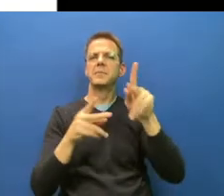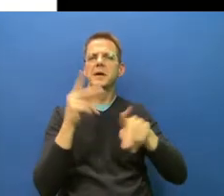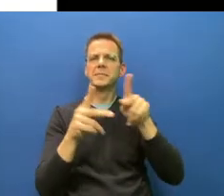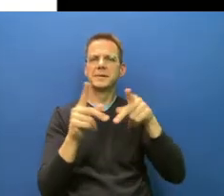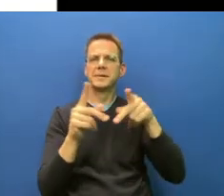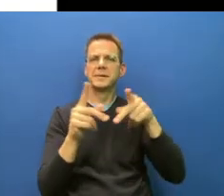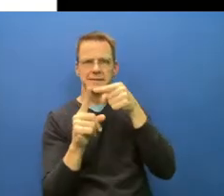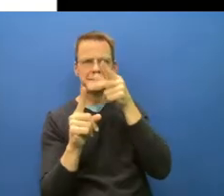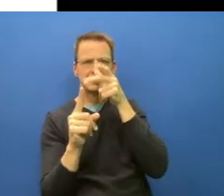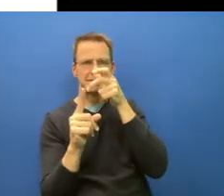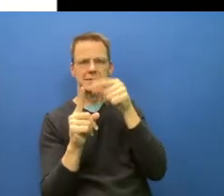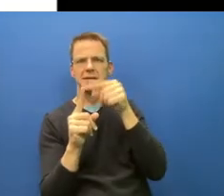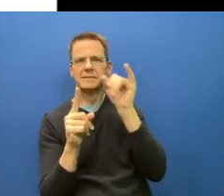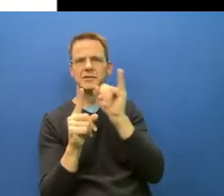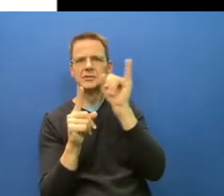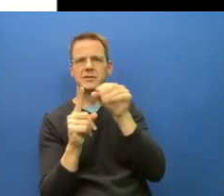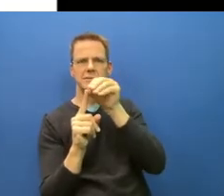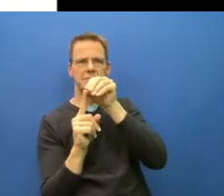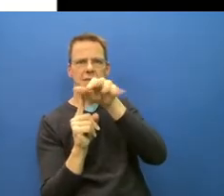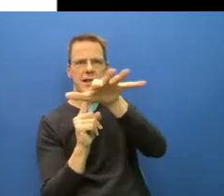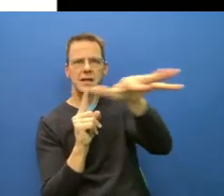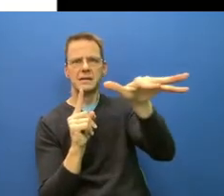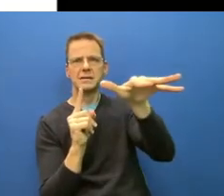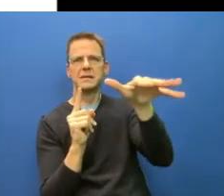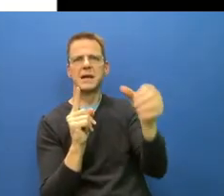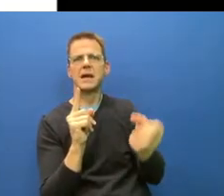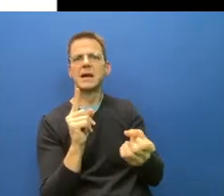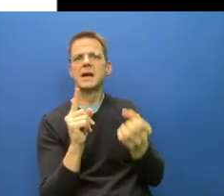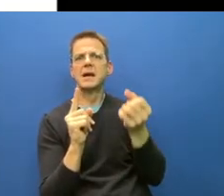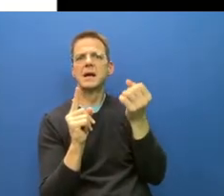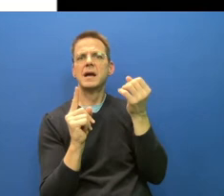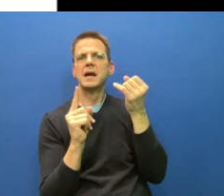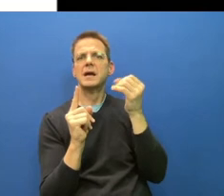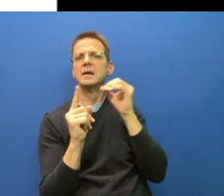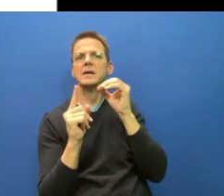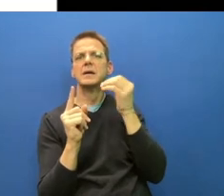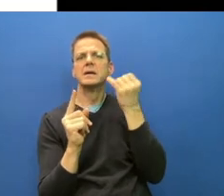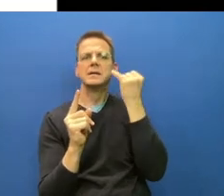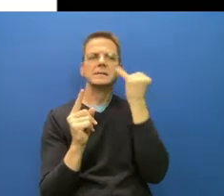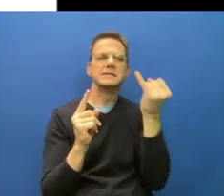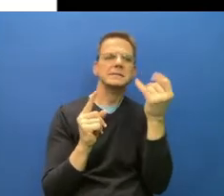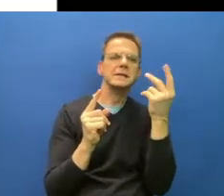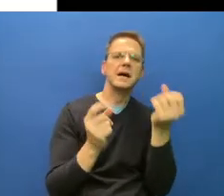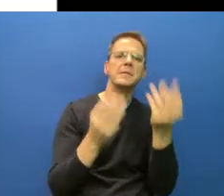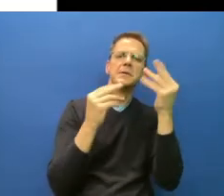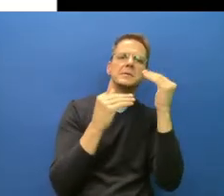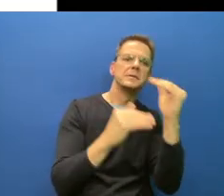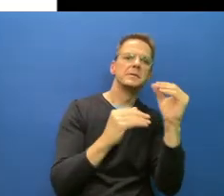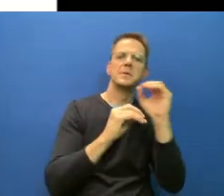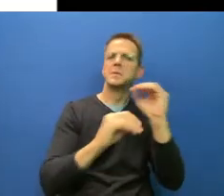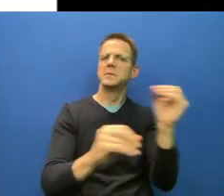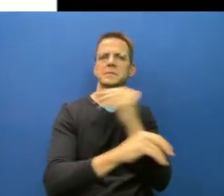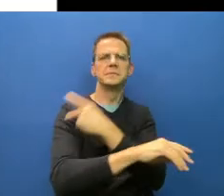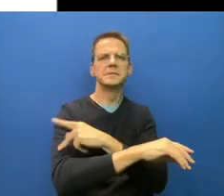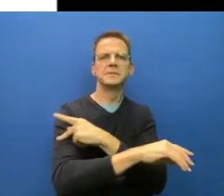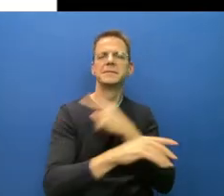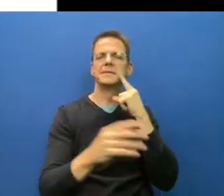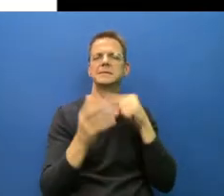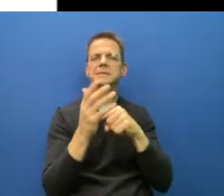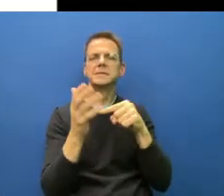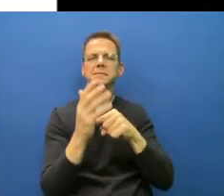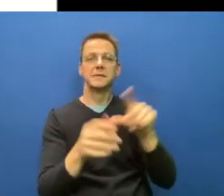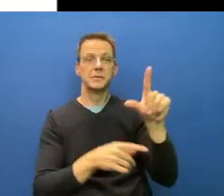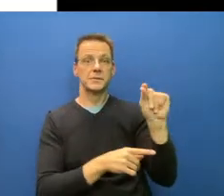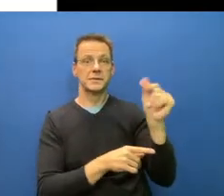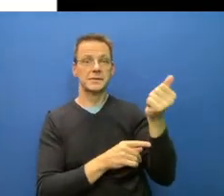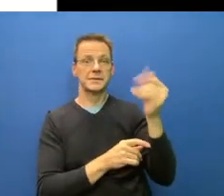no, no So basically if we would have life like 2018, so original variant have had our value about